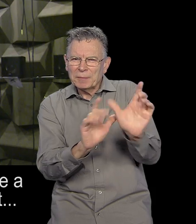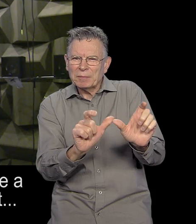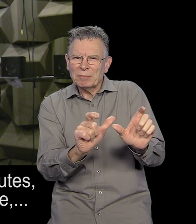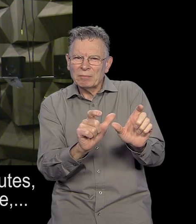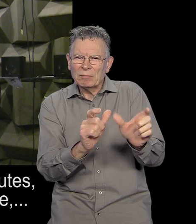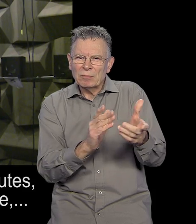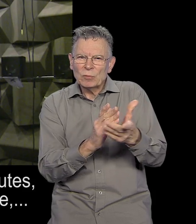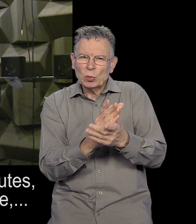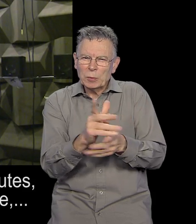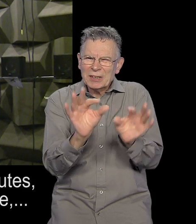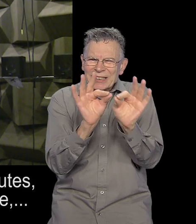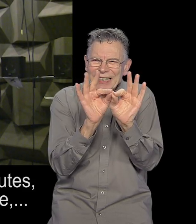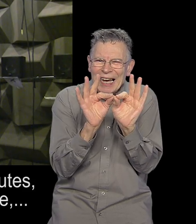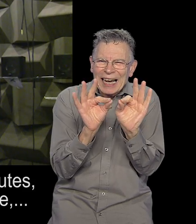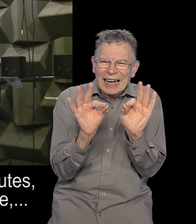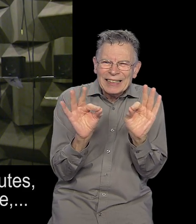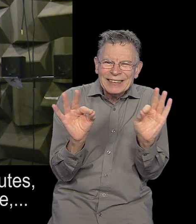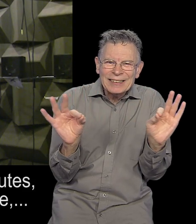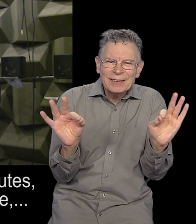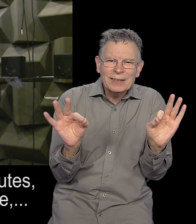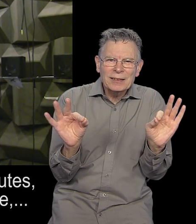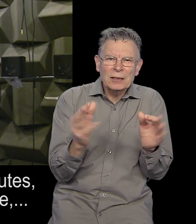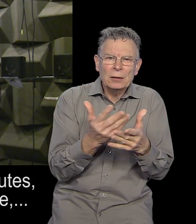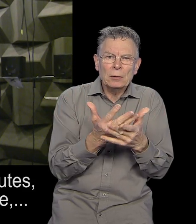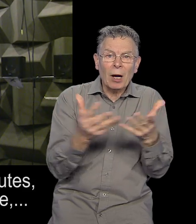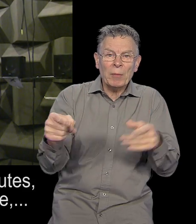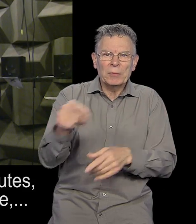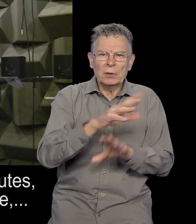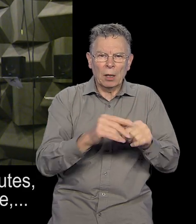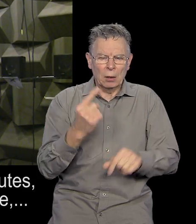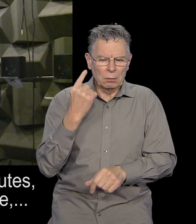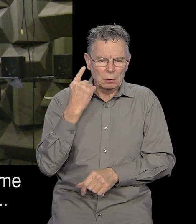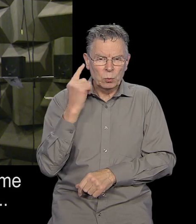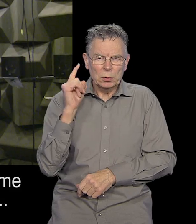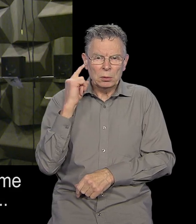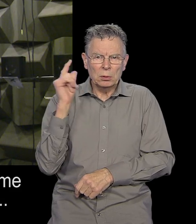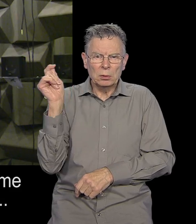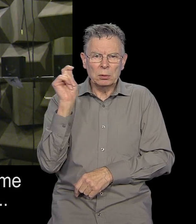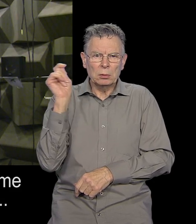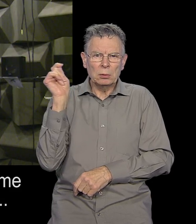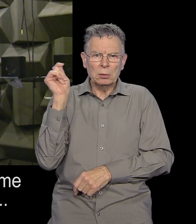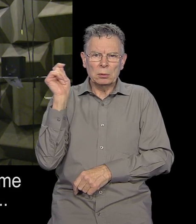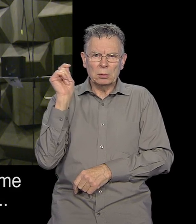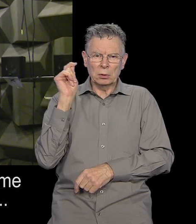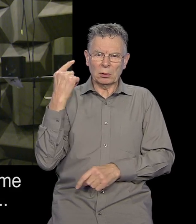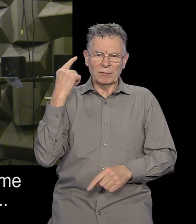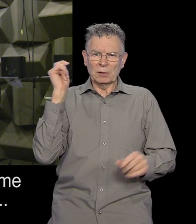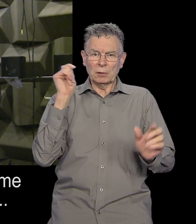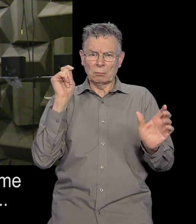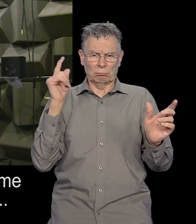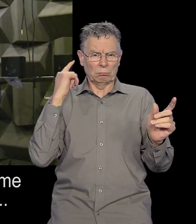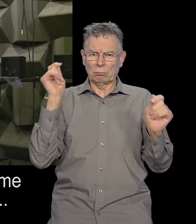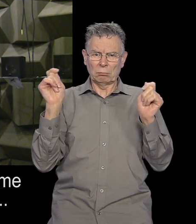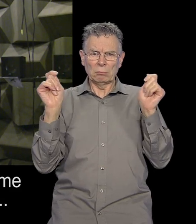here and let them stand here for a few minutes, because of the absolute silence, a lot of them start hearing some